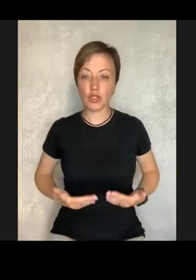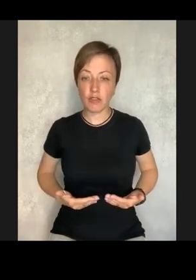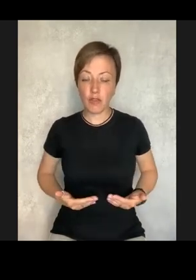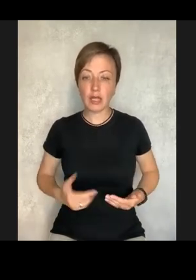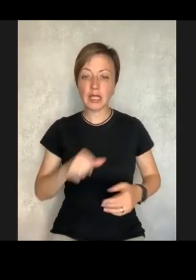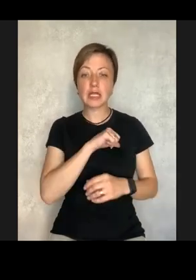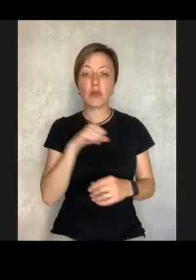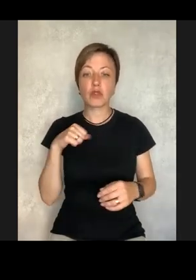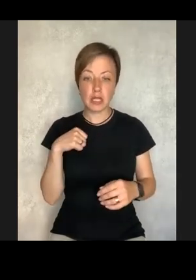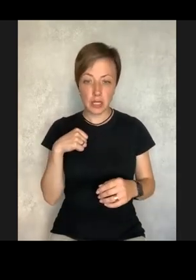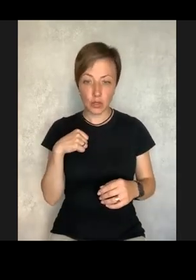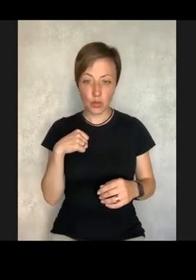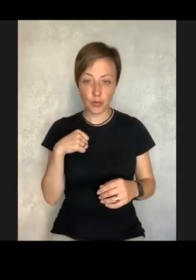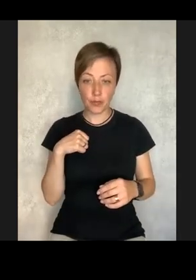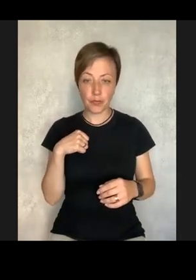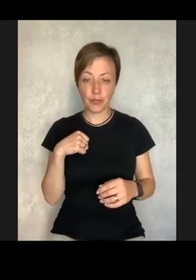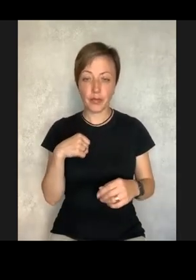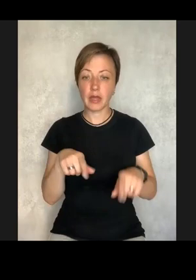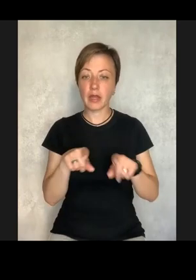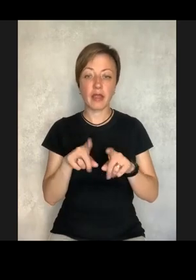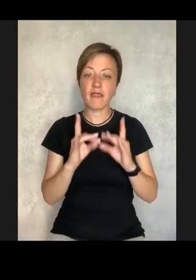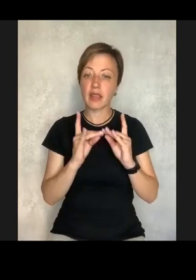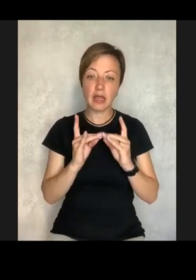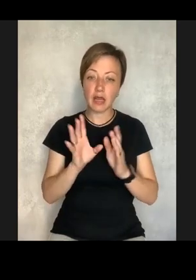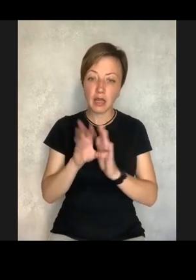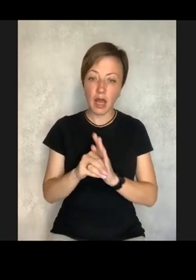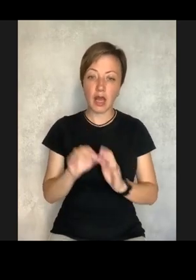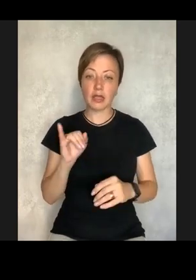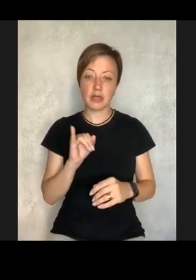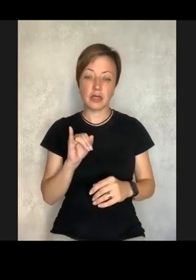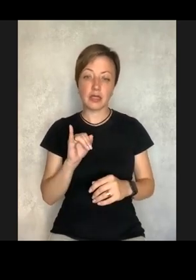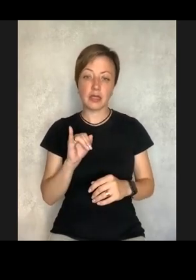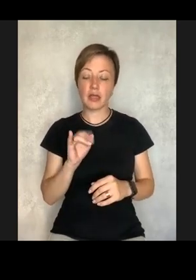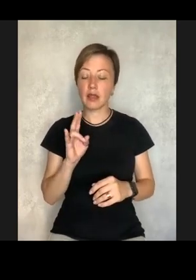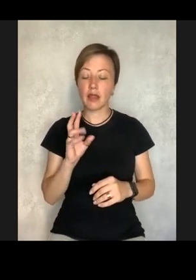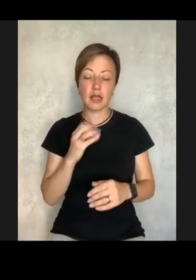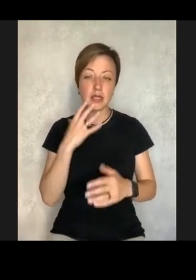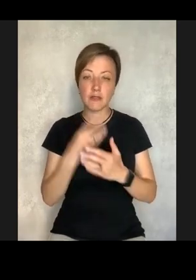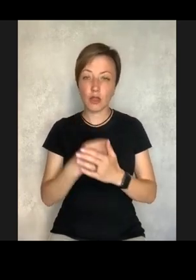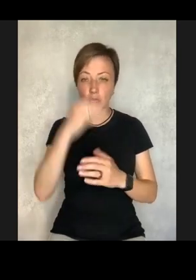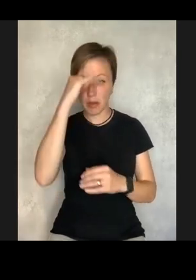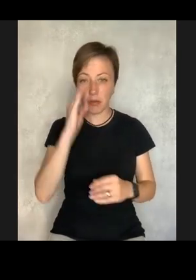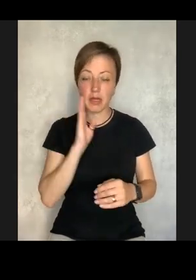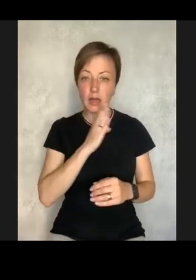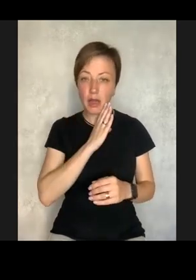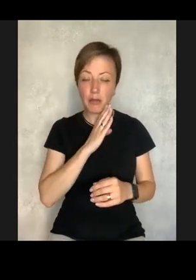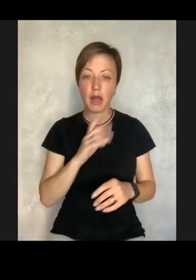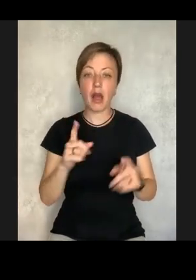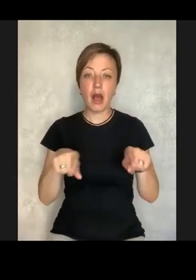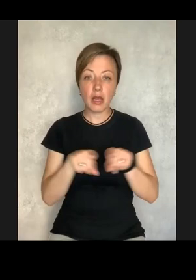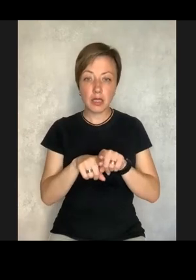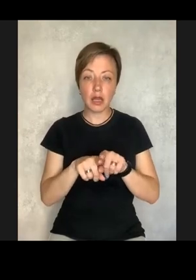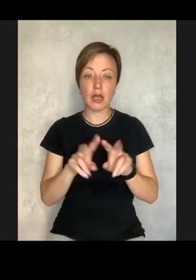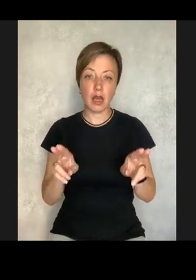to live independently rather than in the institution or with their parents.